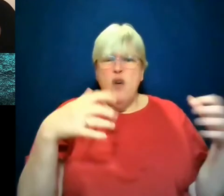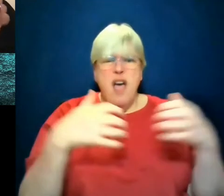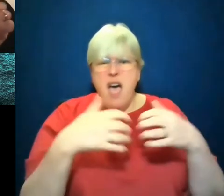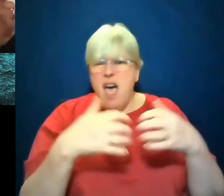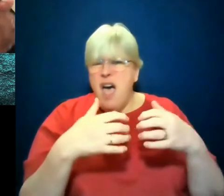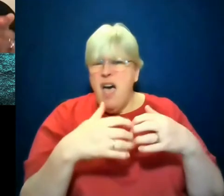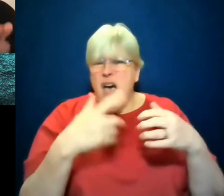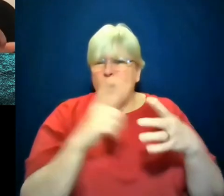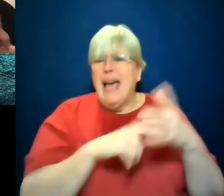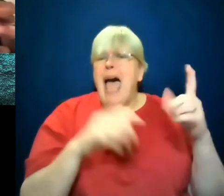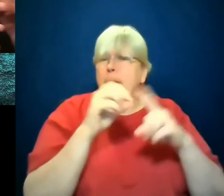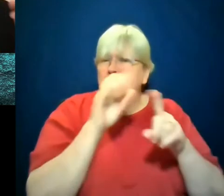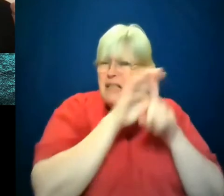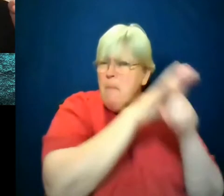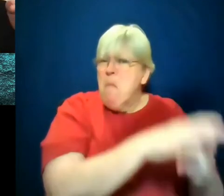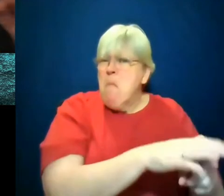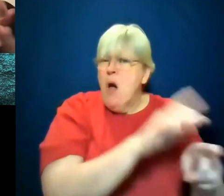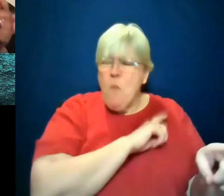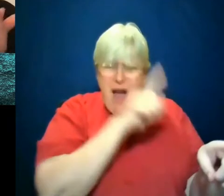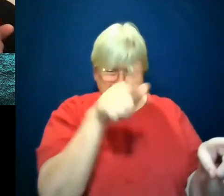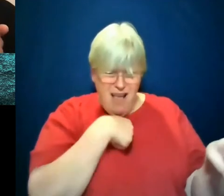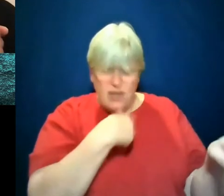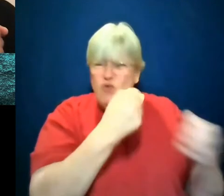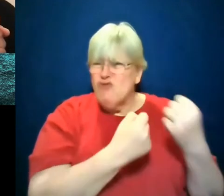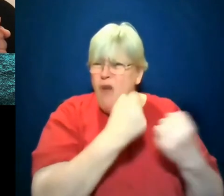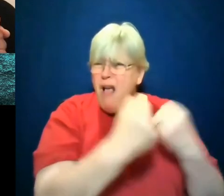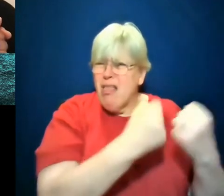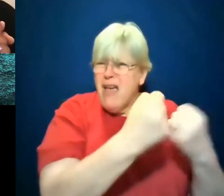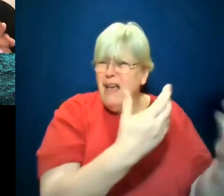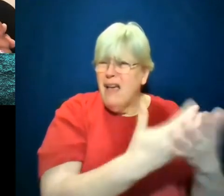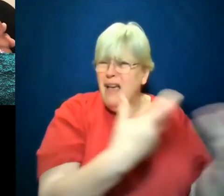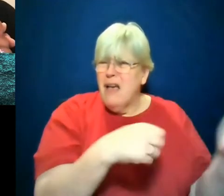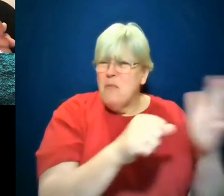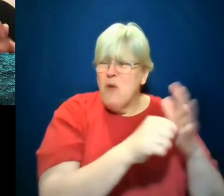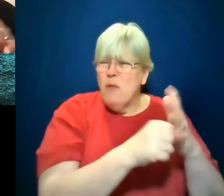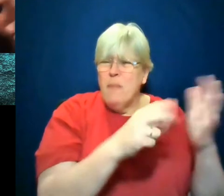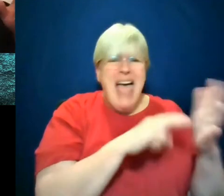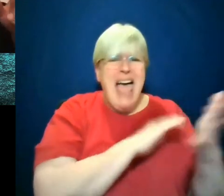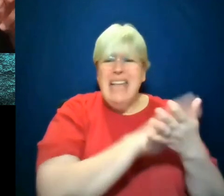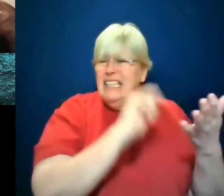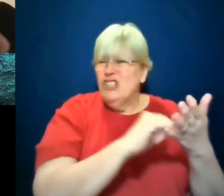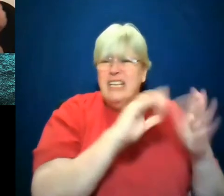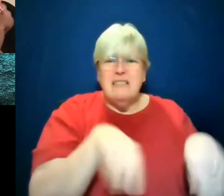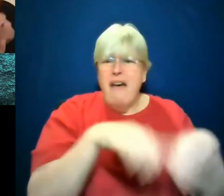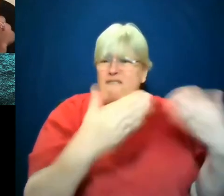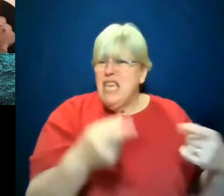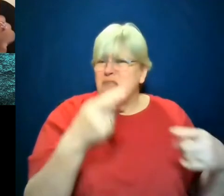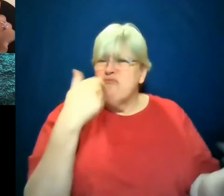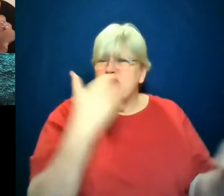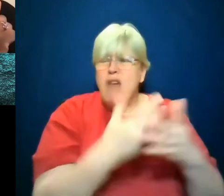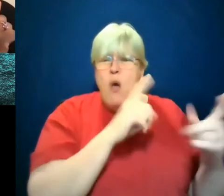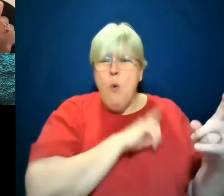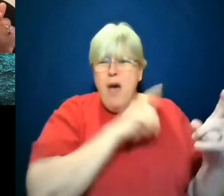is the reason why you're struggling, the ways in which the fact that we don't have national health care is the reason why you're struggling. The fact that we don't have a living